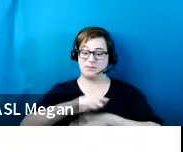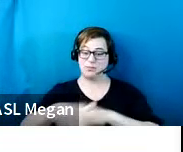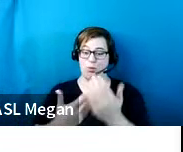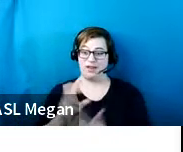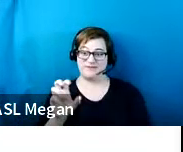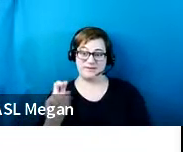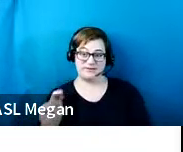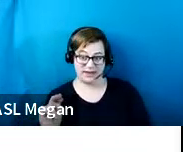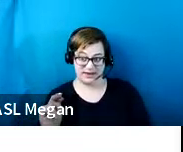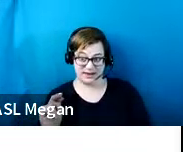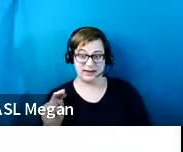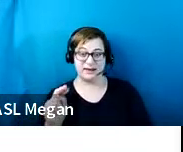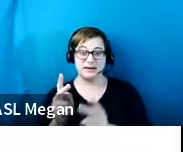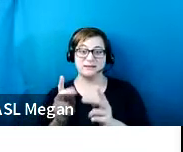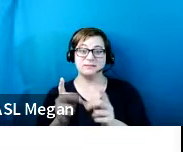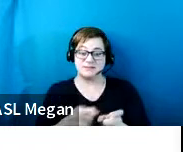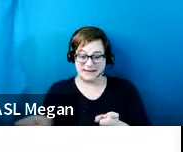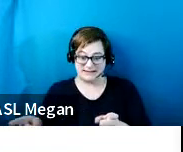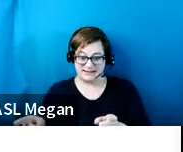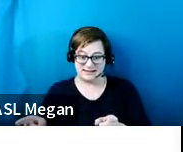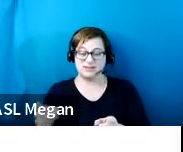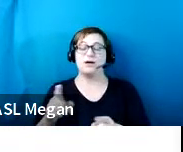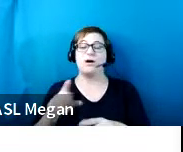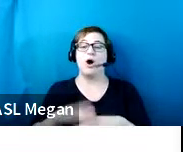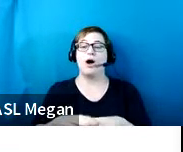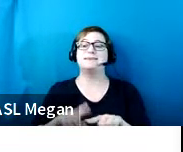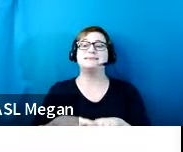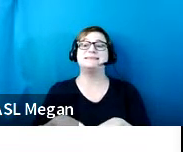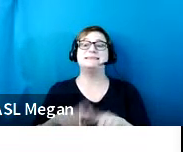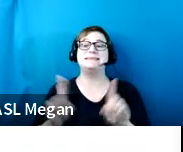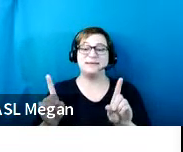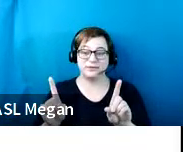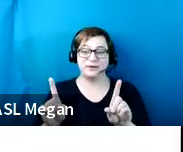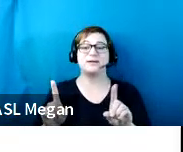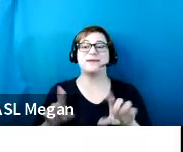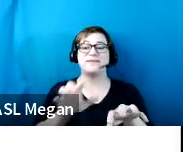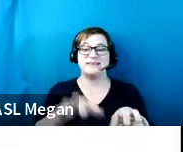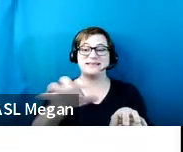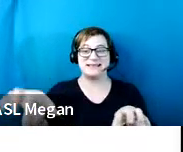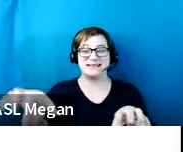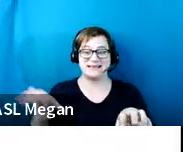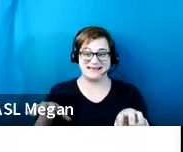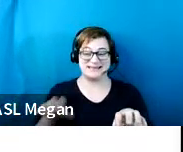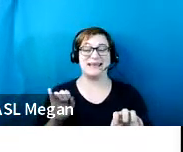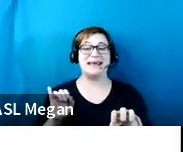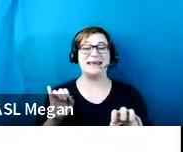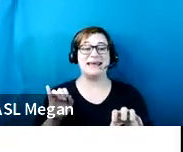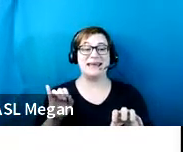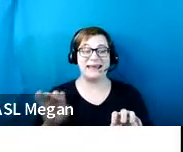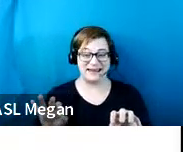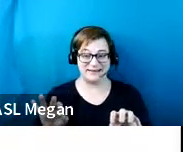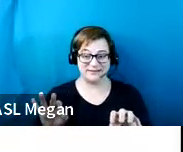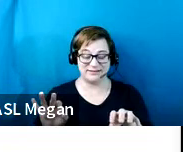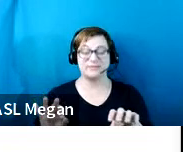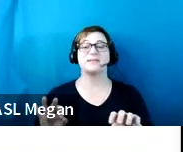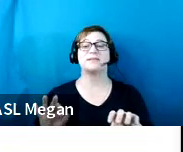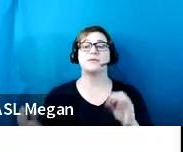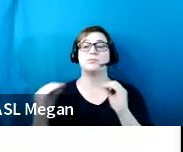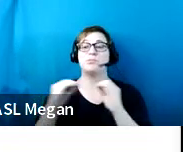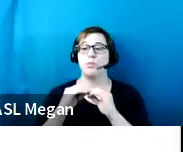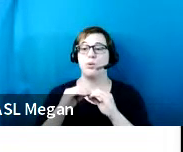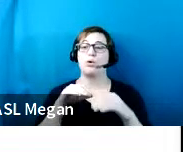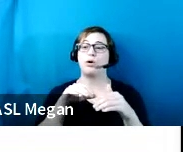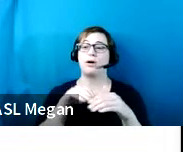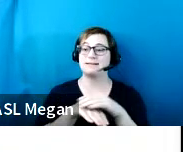spaces to be located on different parking facilities, if substantially greater or equivalent accessibility is